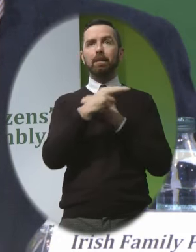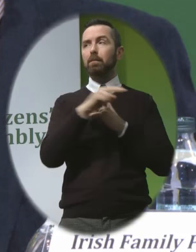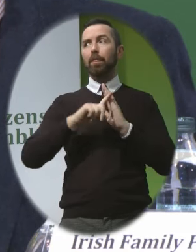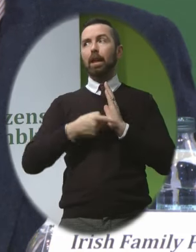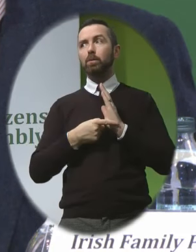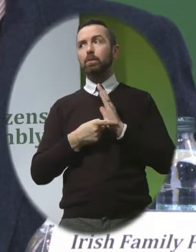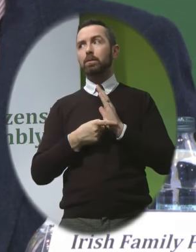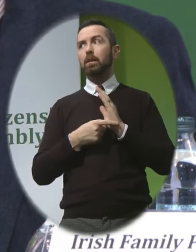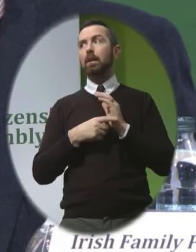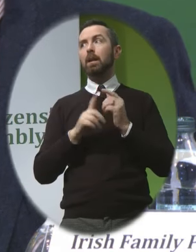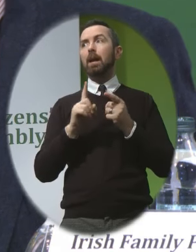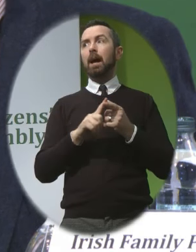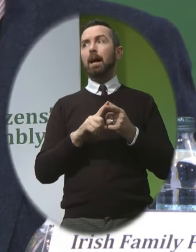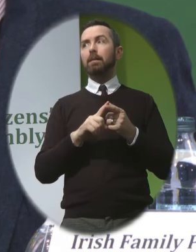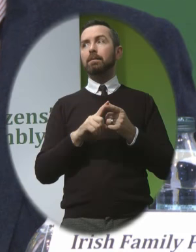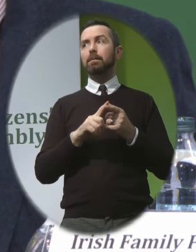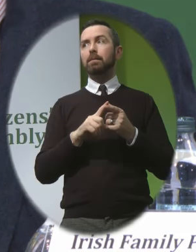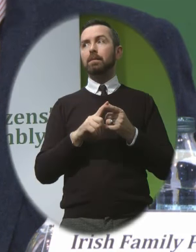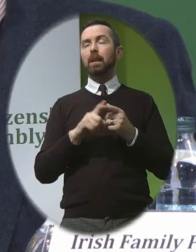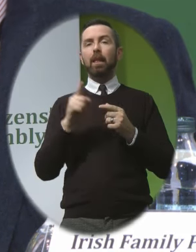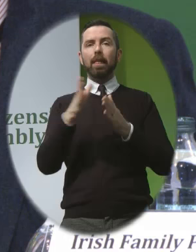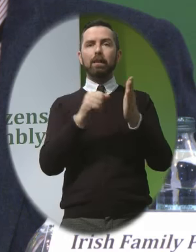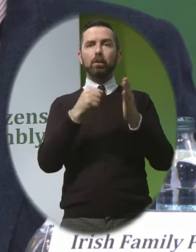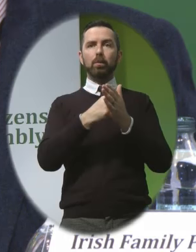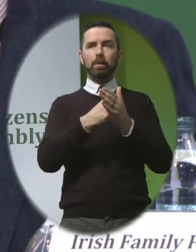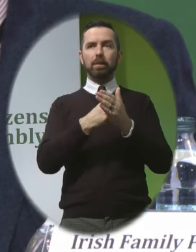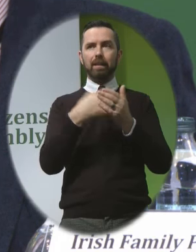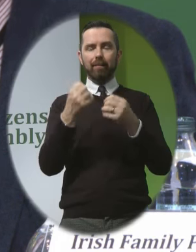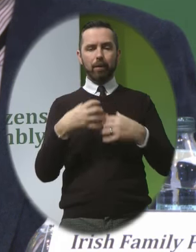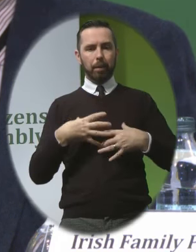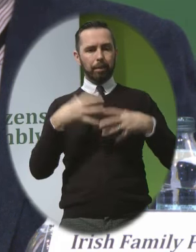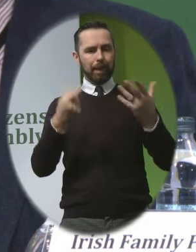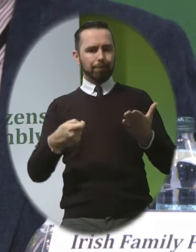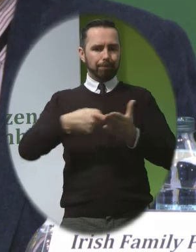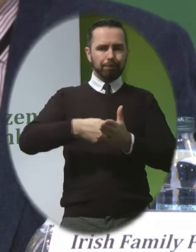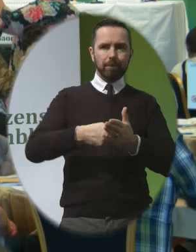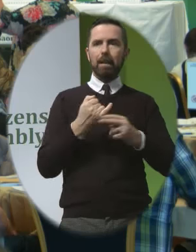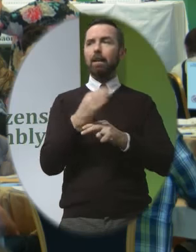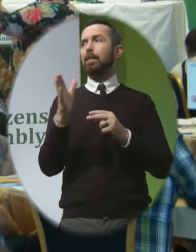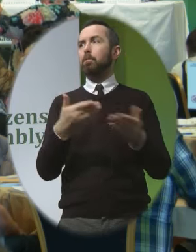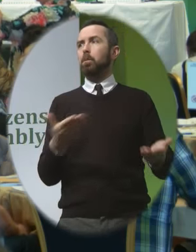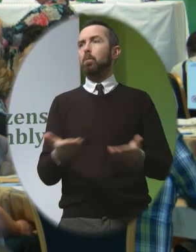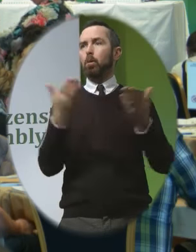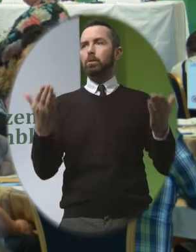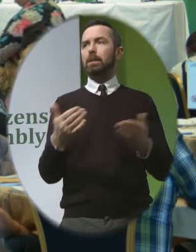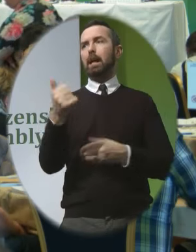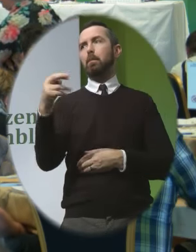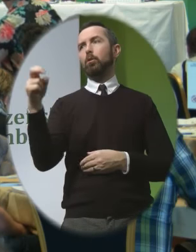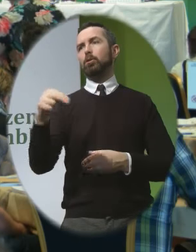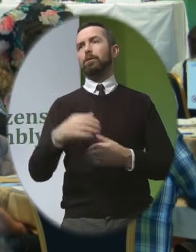very substantial interest That that company has in the promotion of abortion Thank you very much